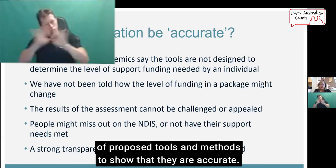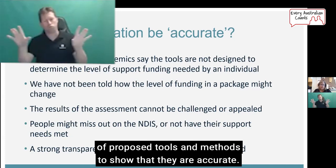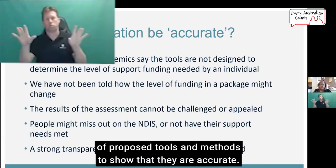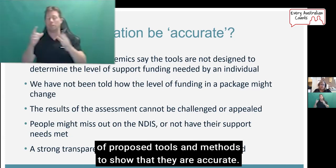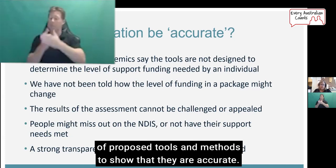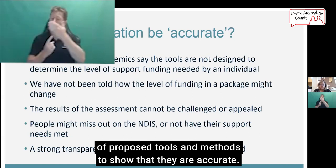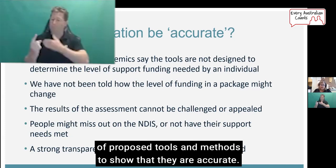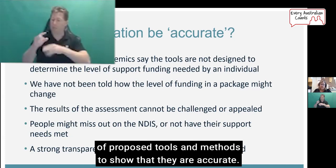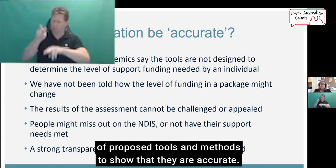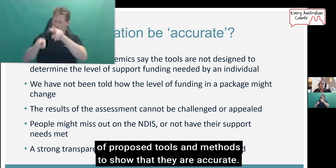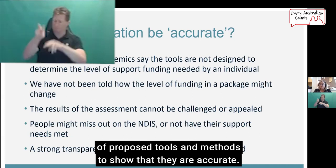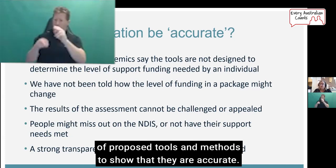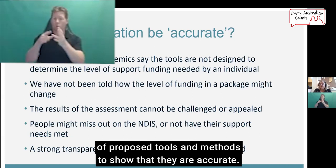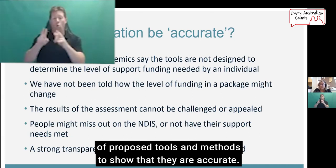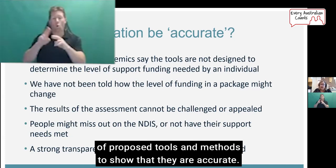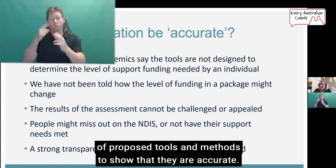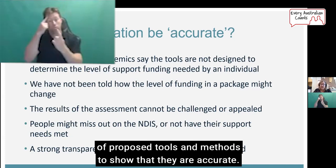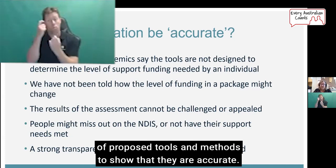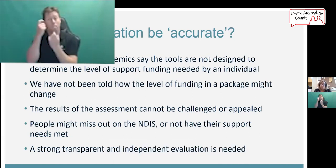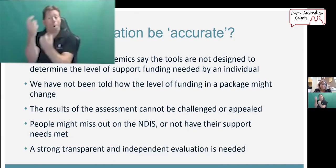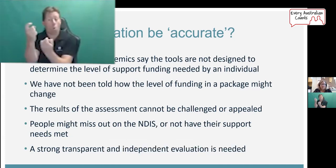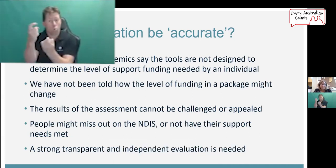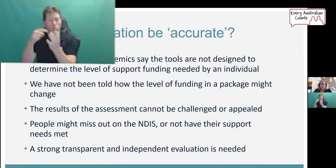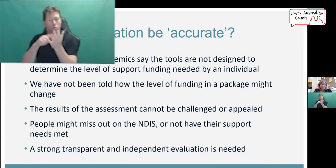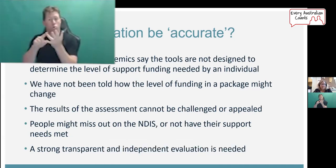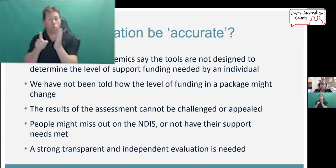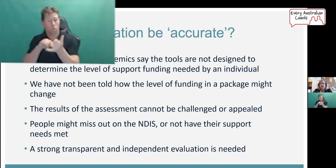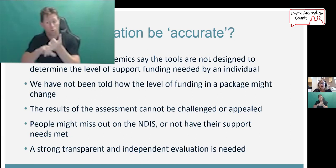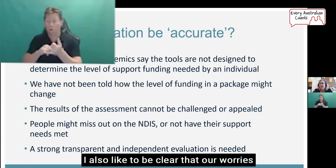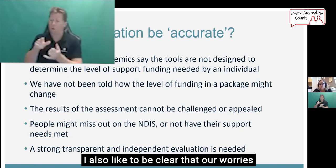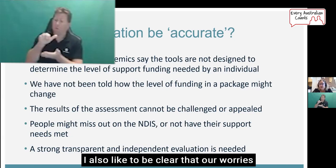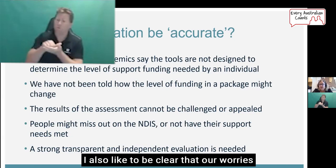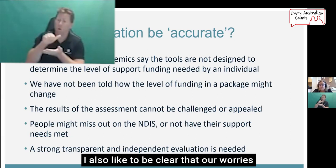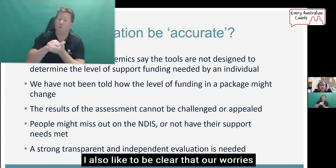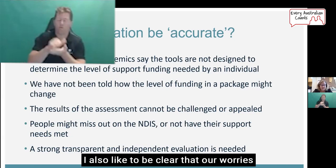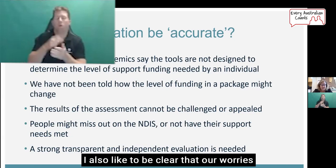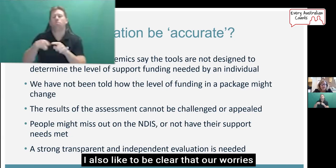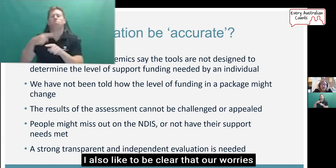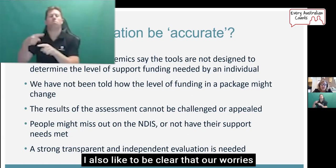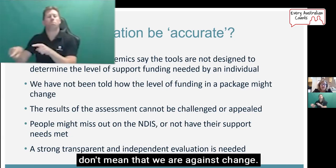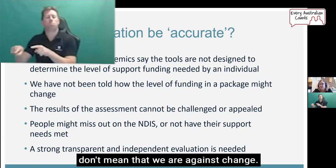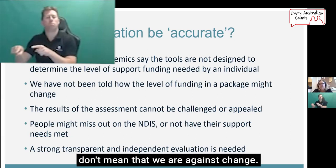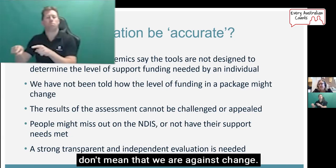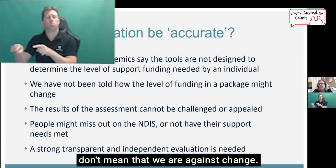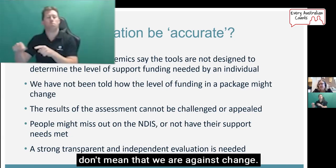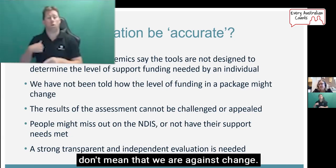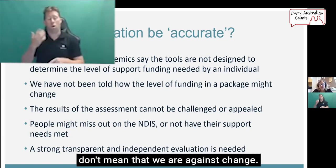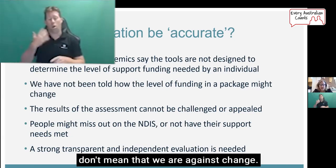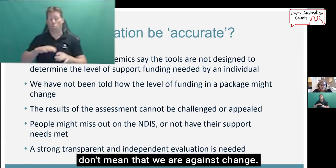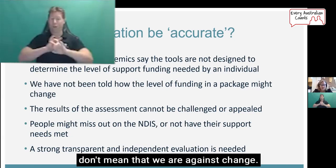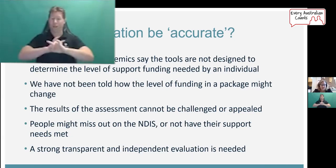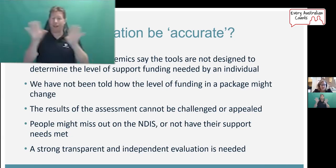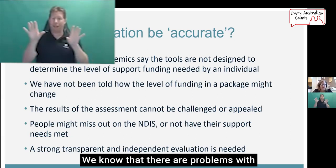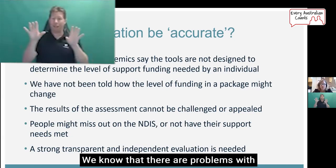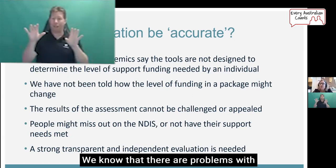tools and methods to show that they are accurate. I also like to be clear that our worries don't mean that we're against